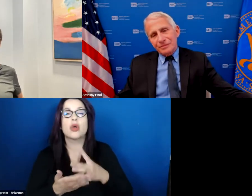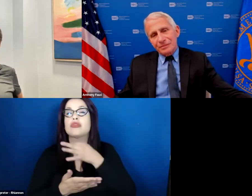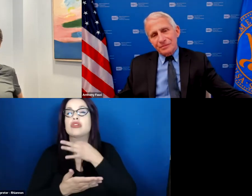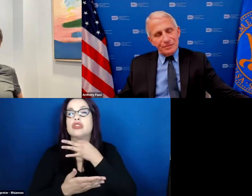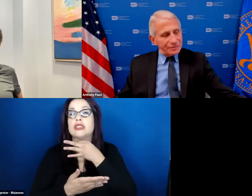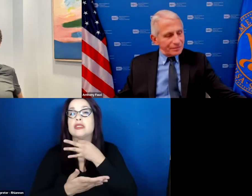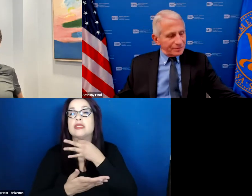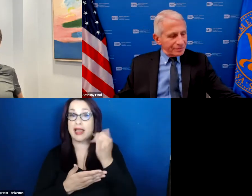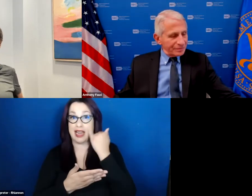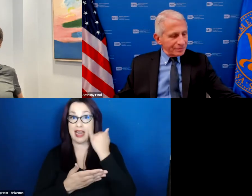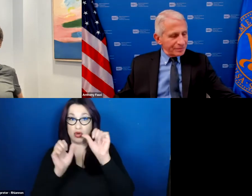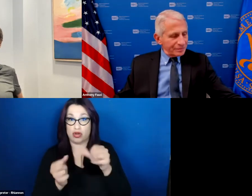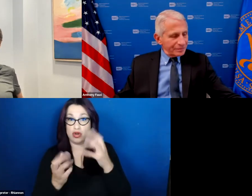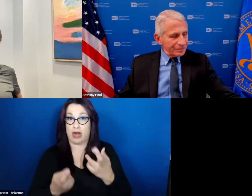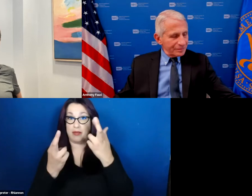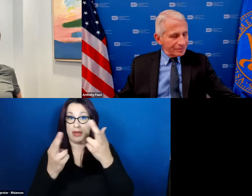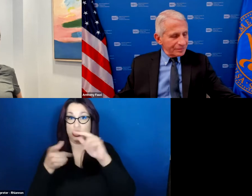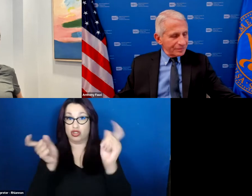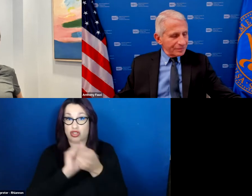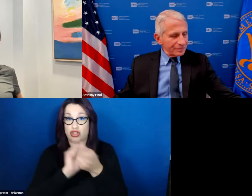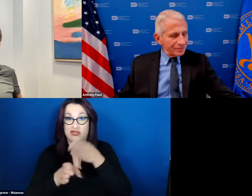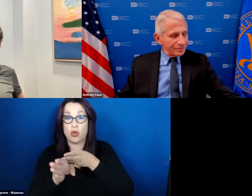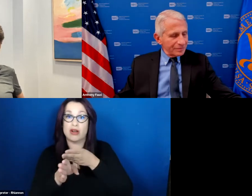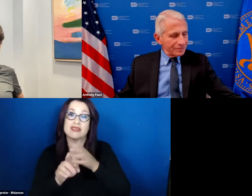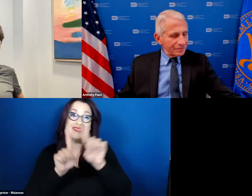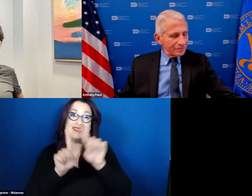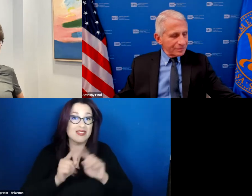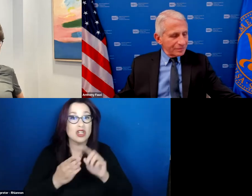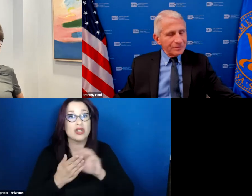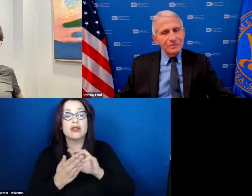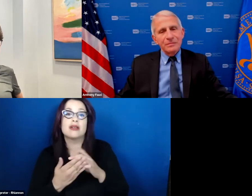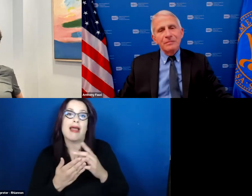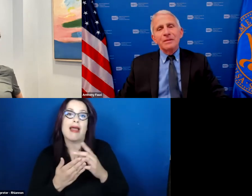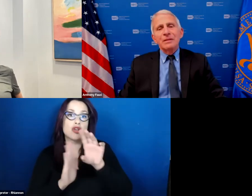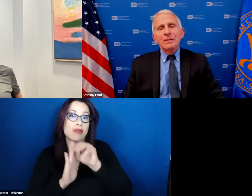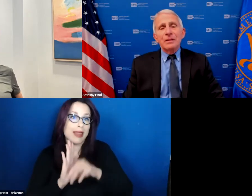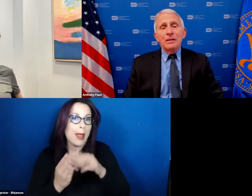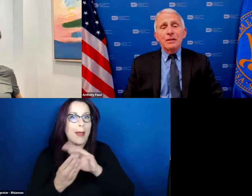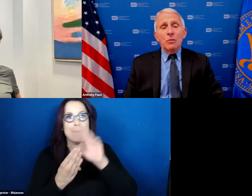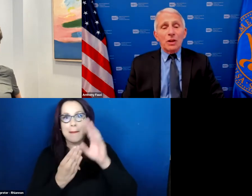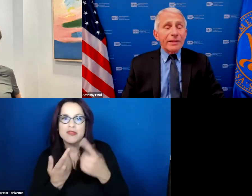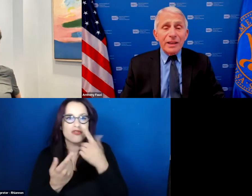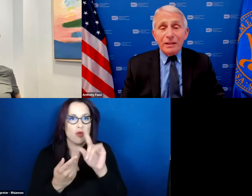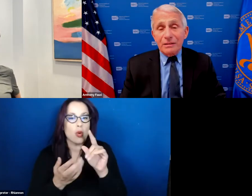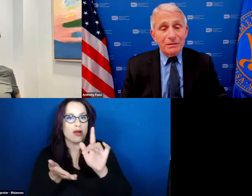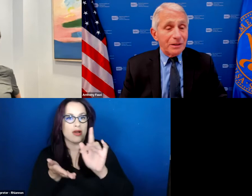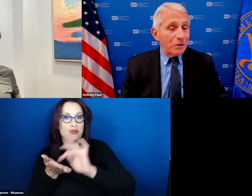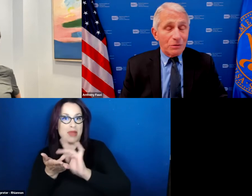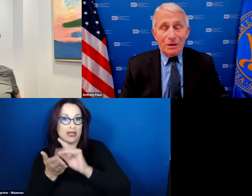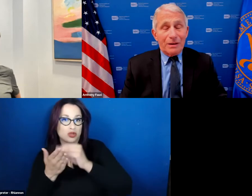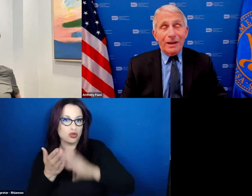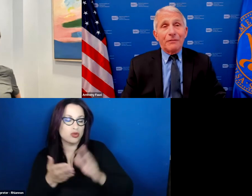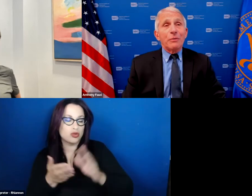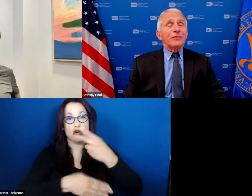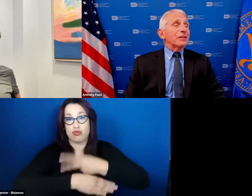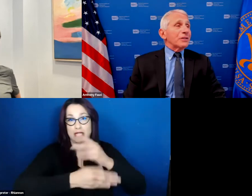to curriculum for medical students and graduate students what you would recommend well I think you know